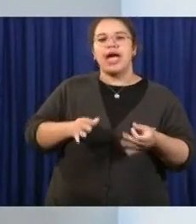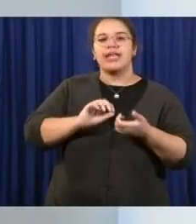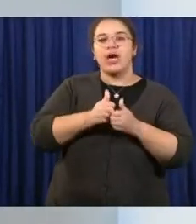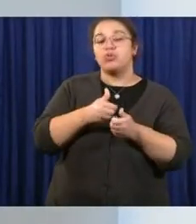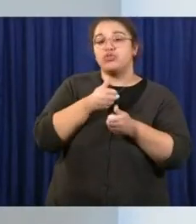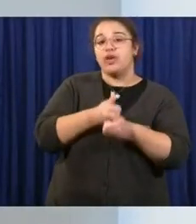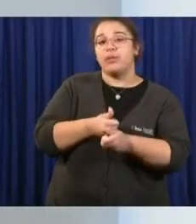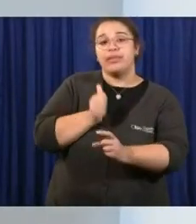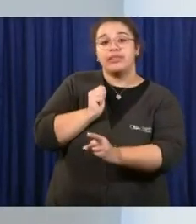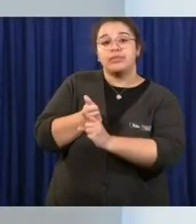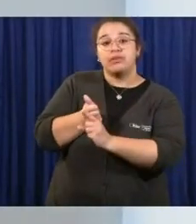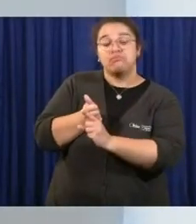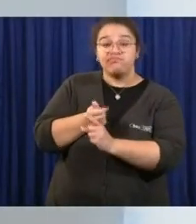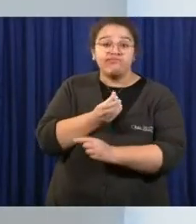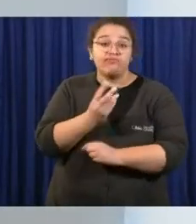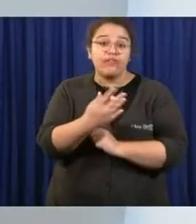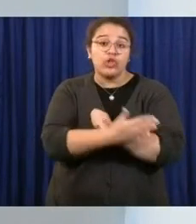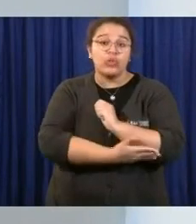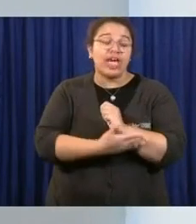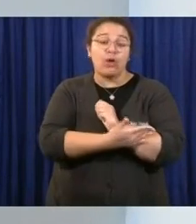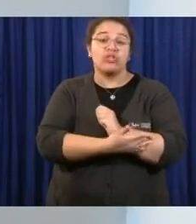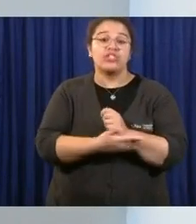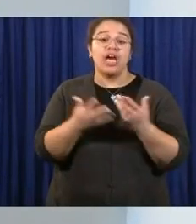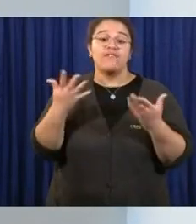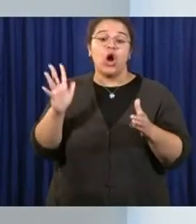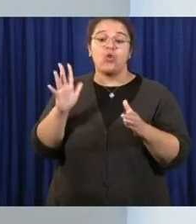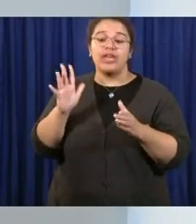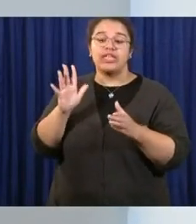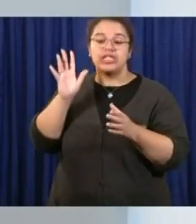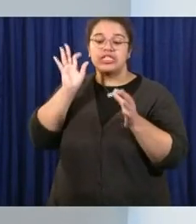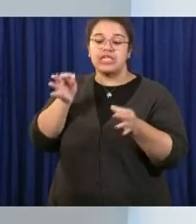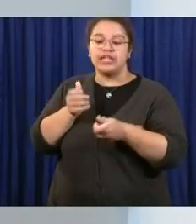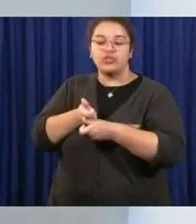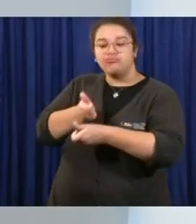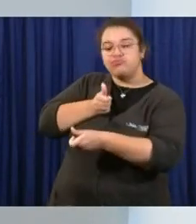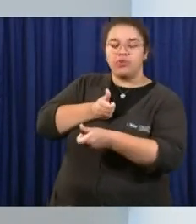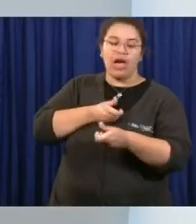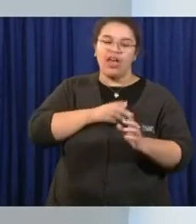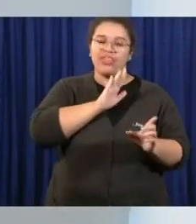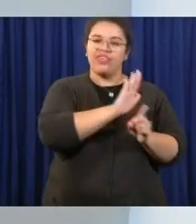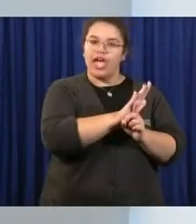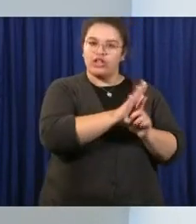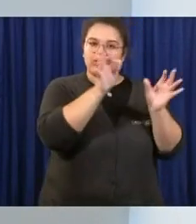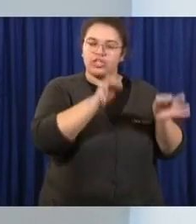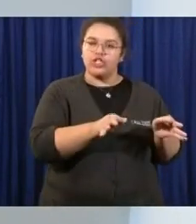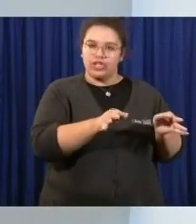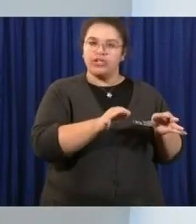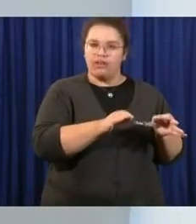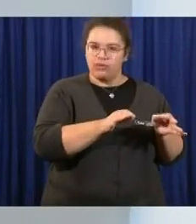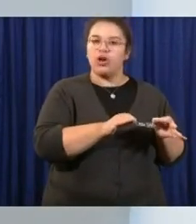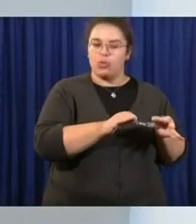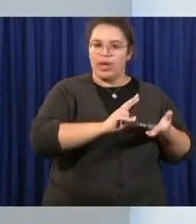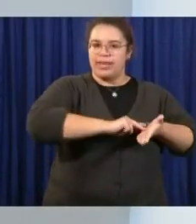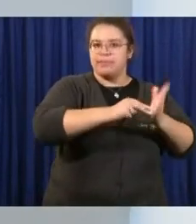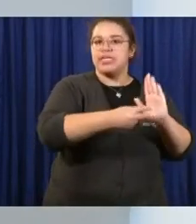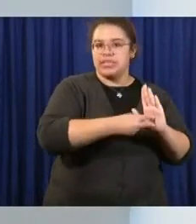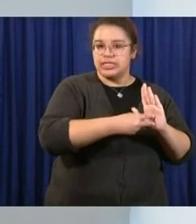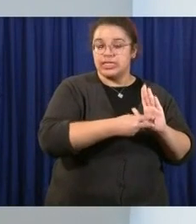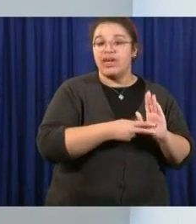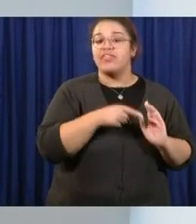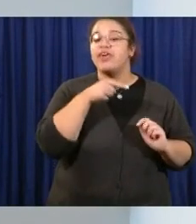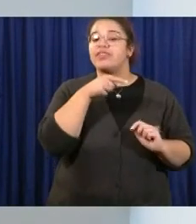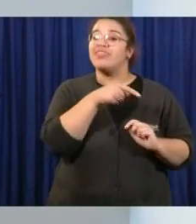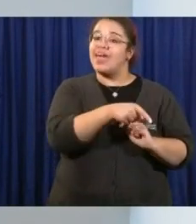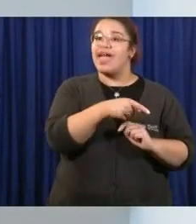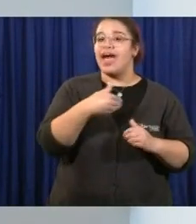Thank you. others are in discussions and expressing beliefs that they have the power to determine what businesses are essential